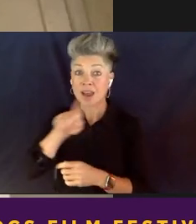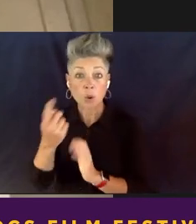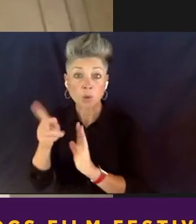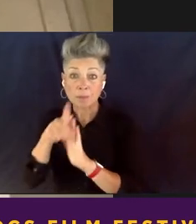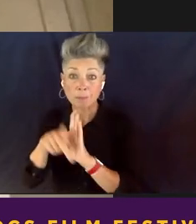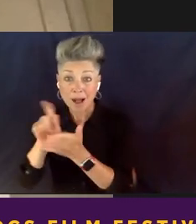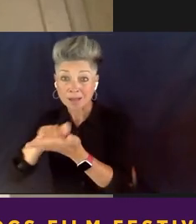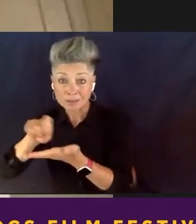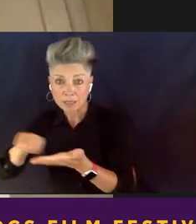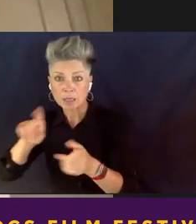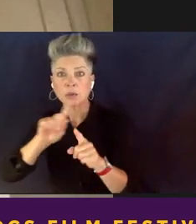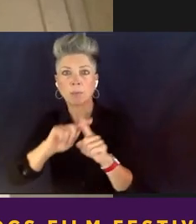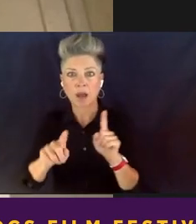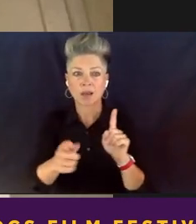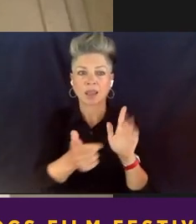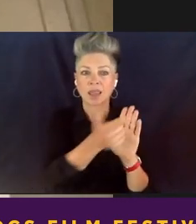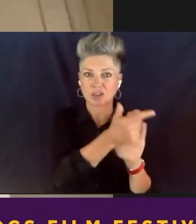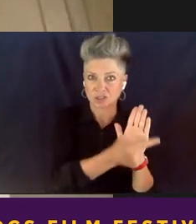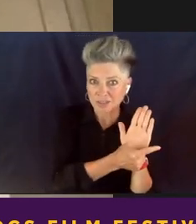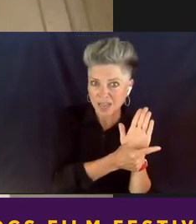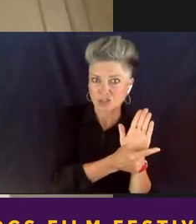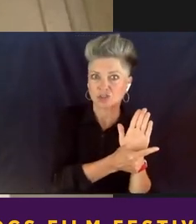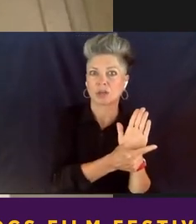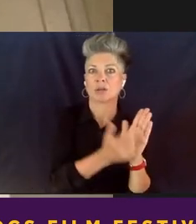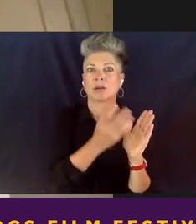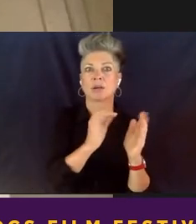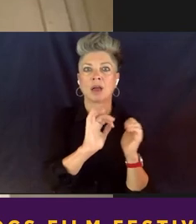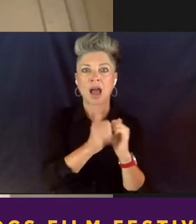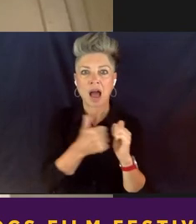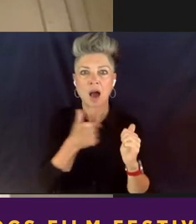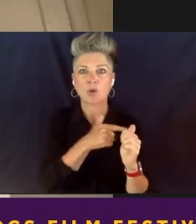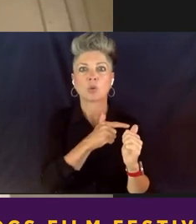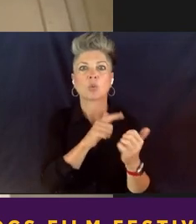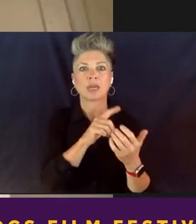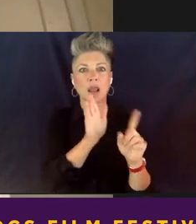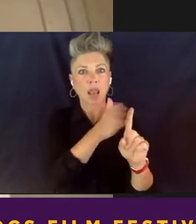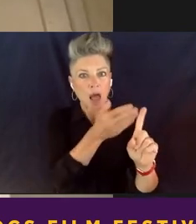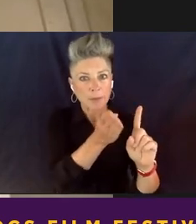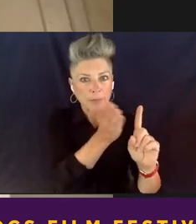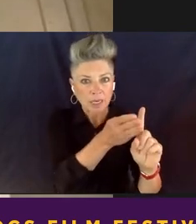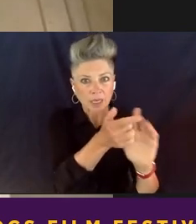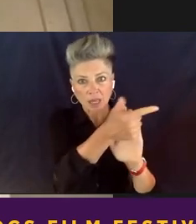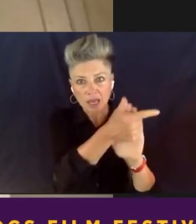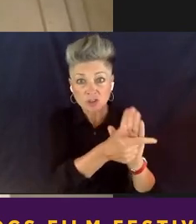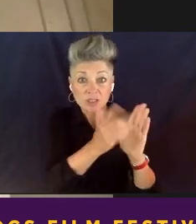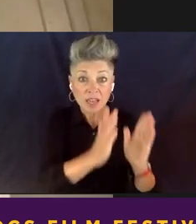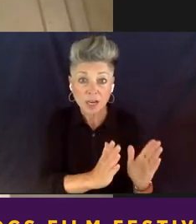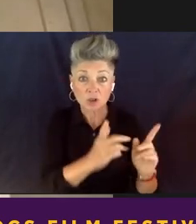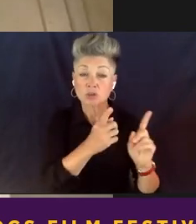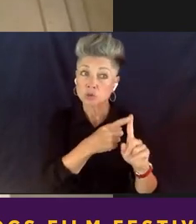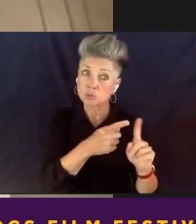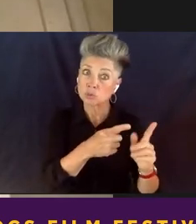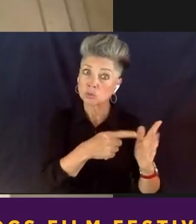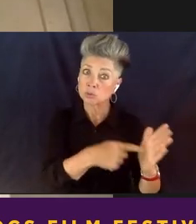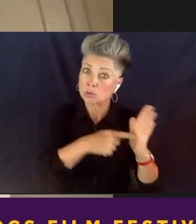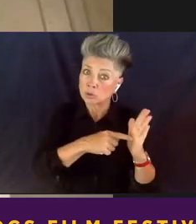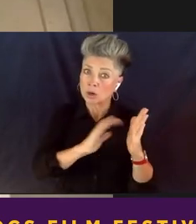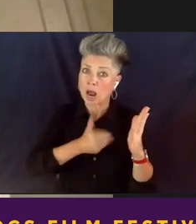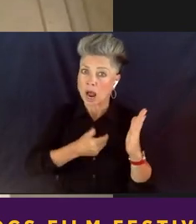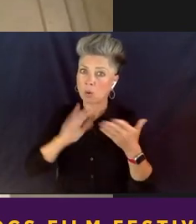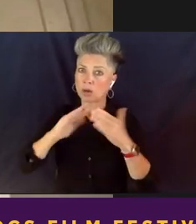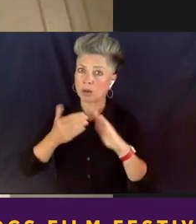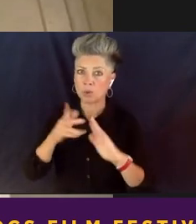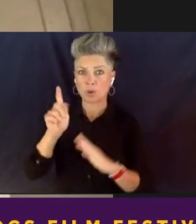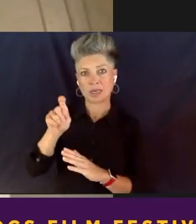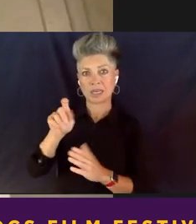legislation, right? And how can we lobby the legislation that reflects our community needs? That's above all odds